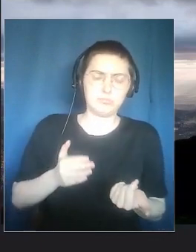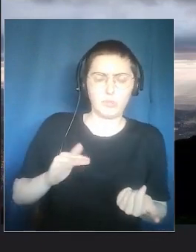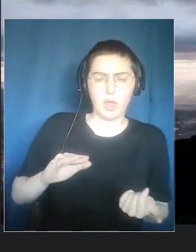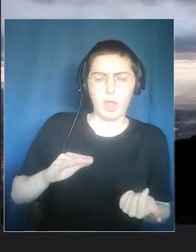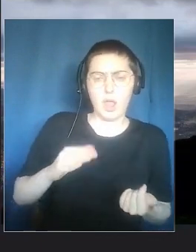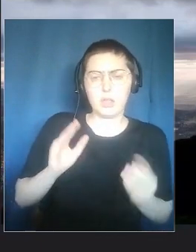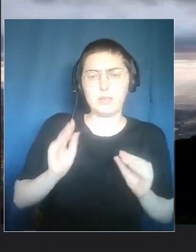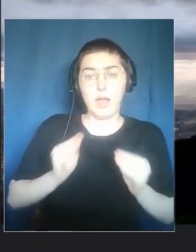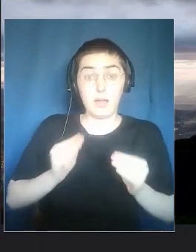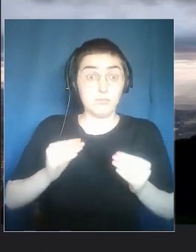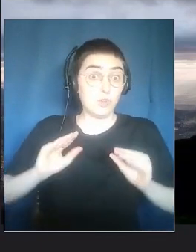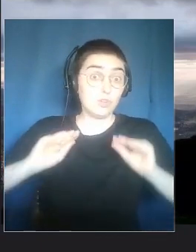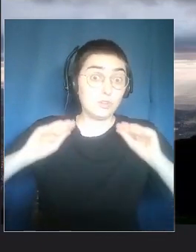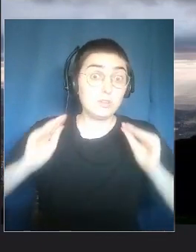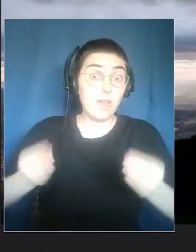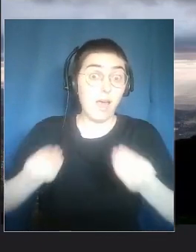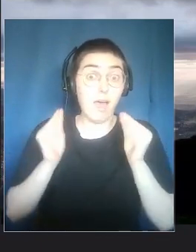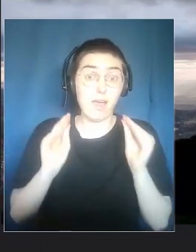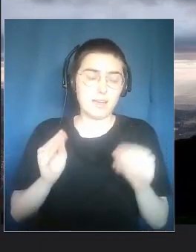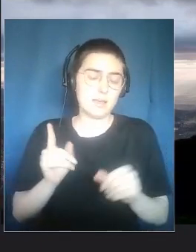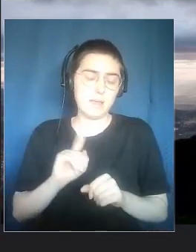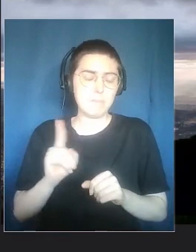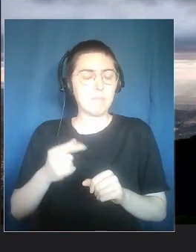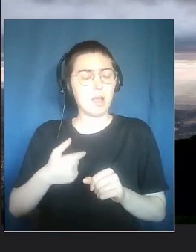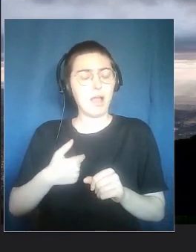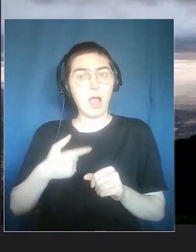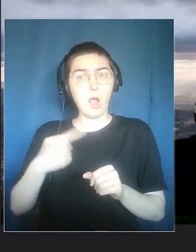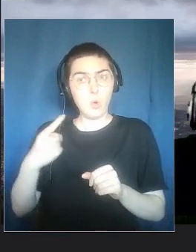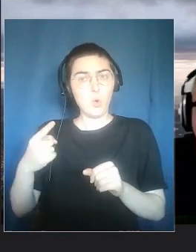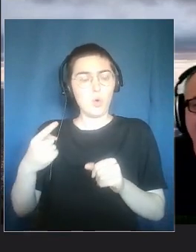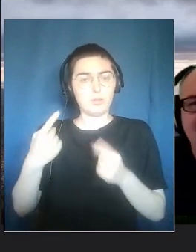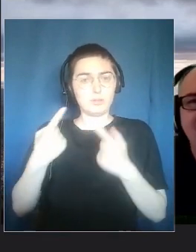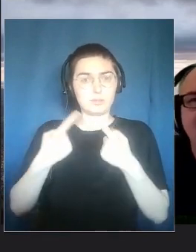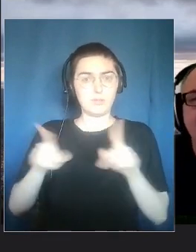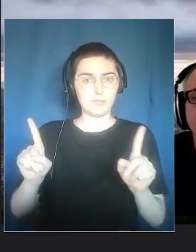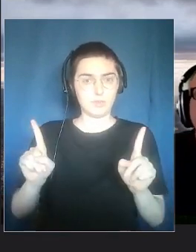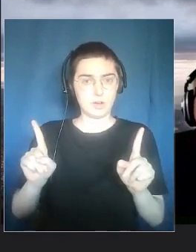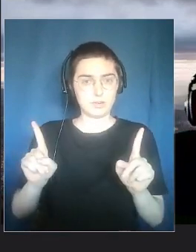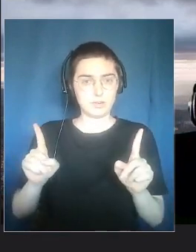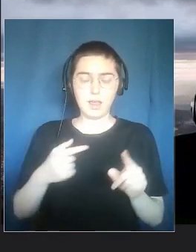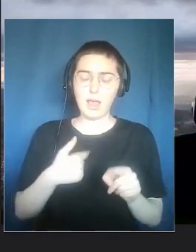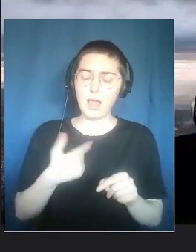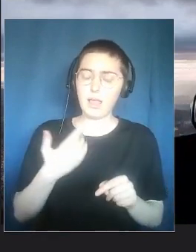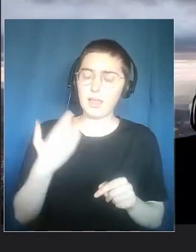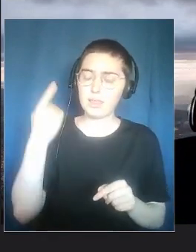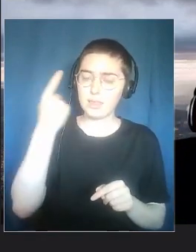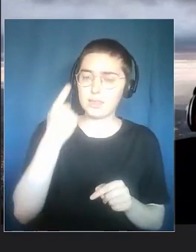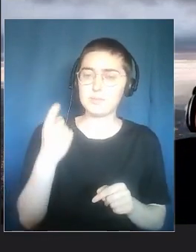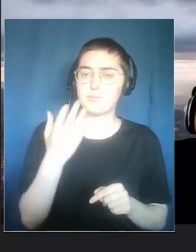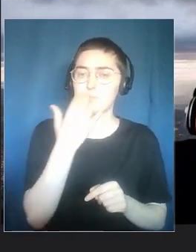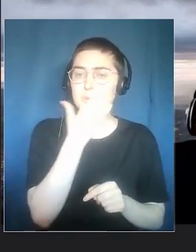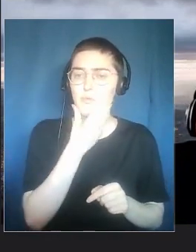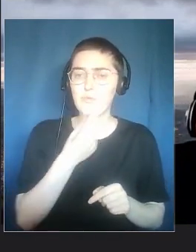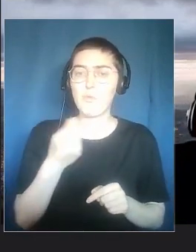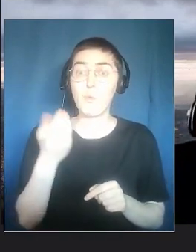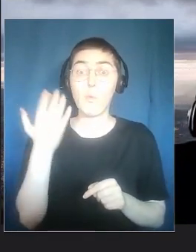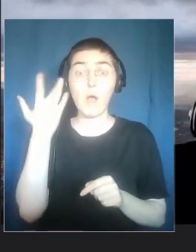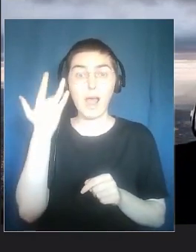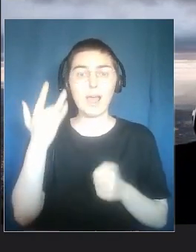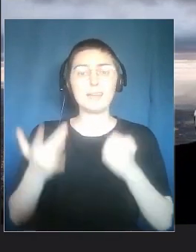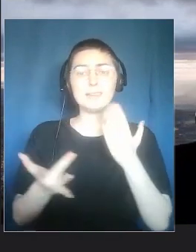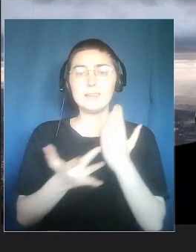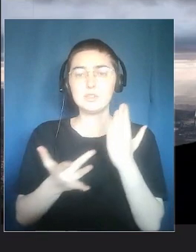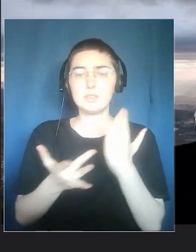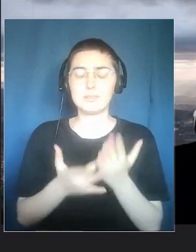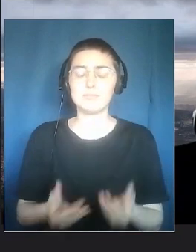considered a youth. But I think that digital component created an